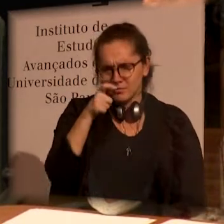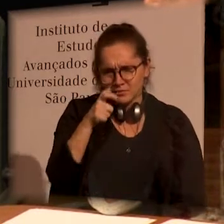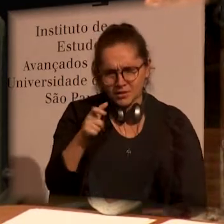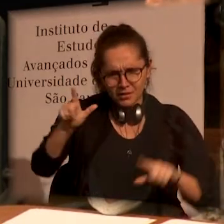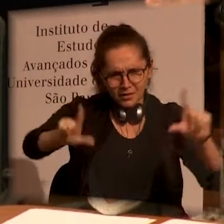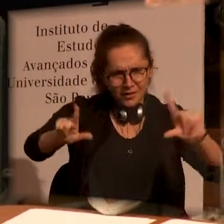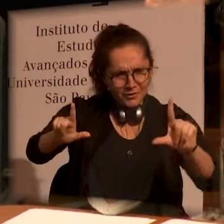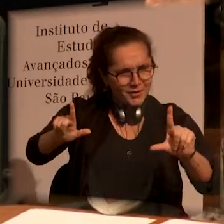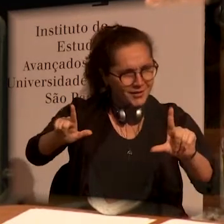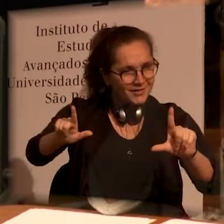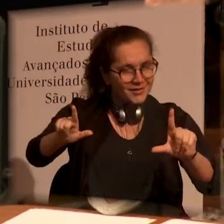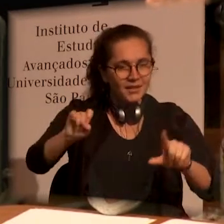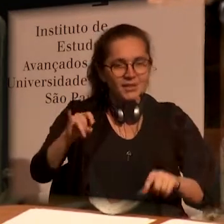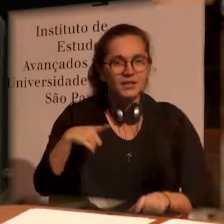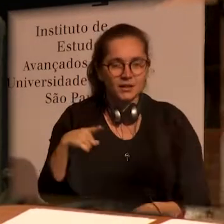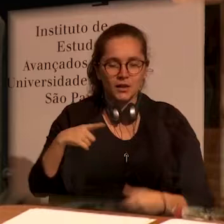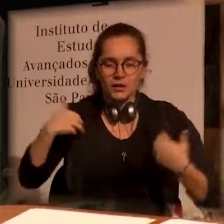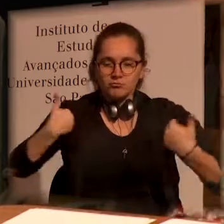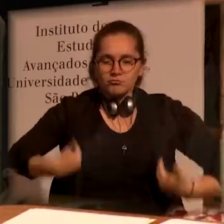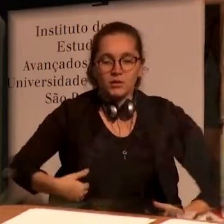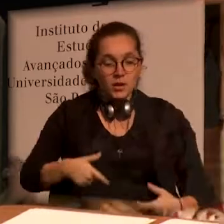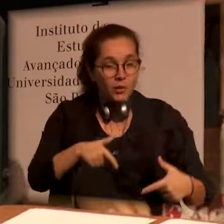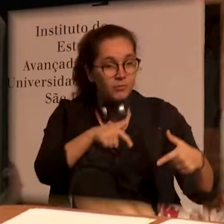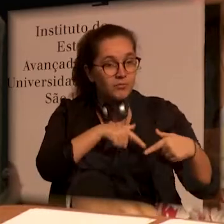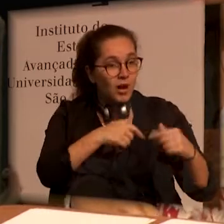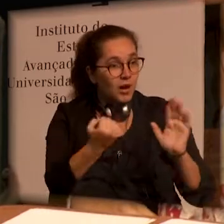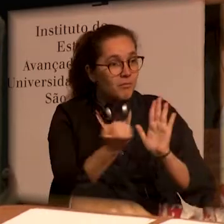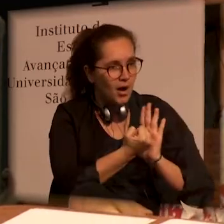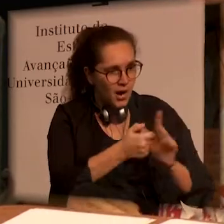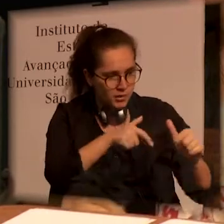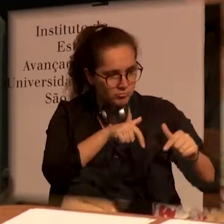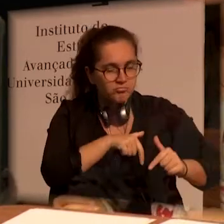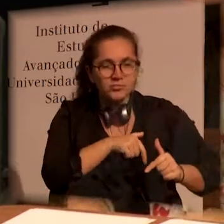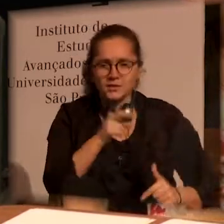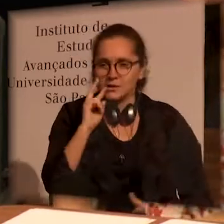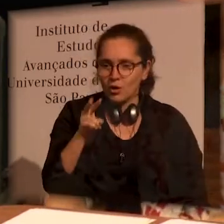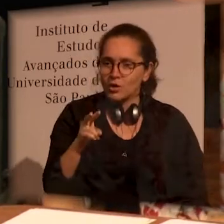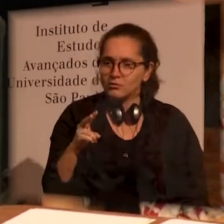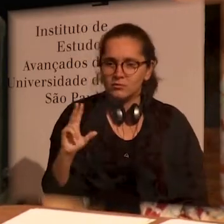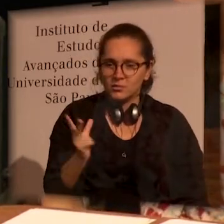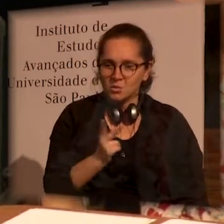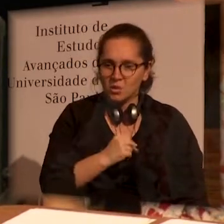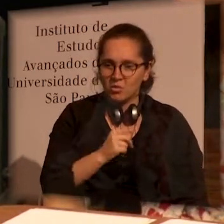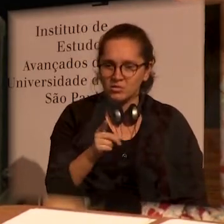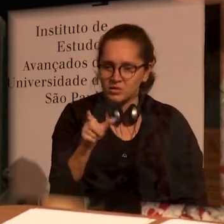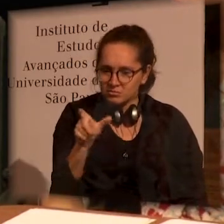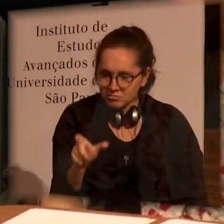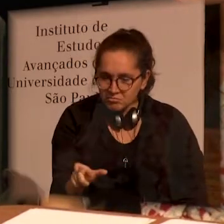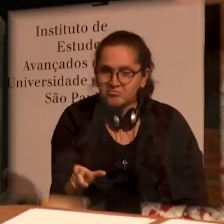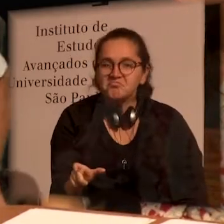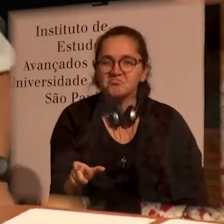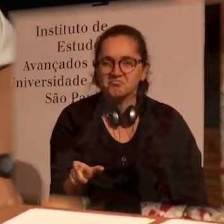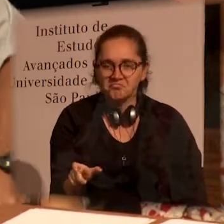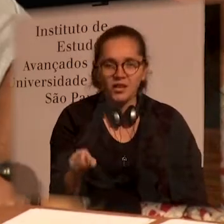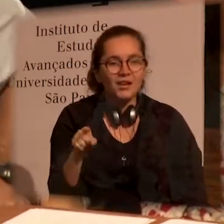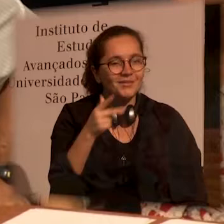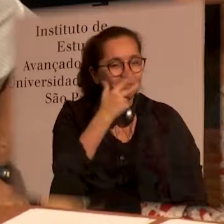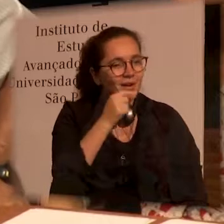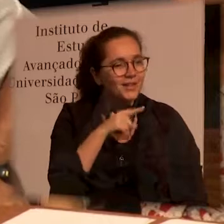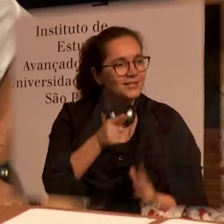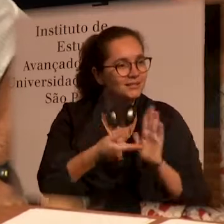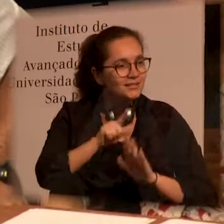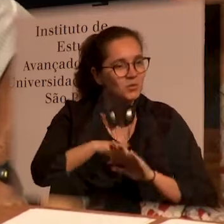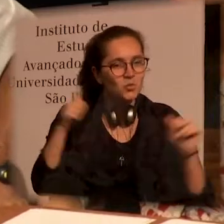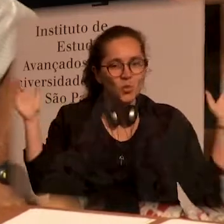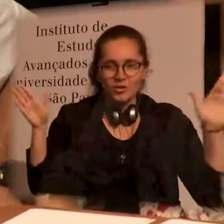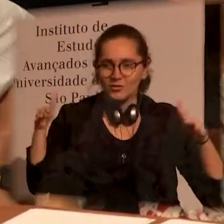a white apron, and if that apron comes from a very prestigious institution, that is